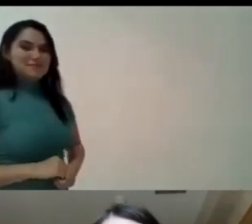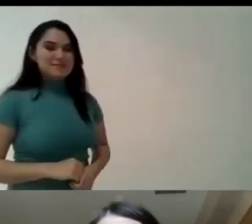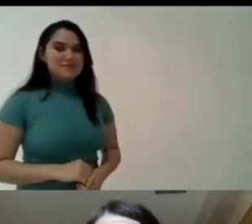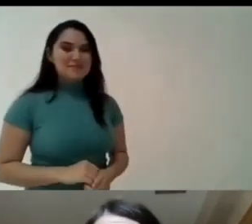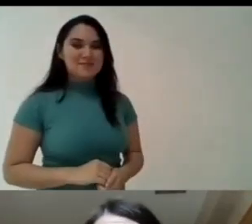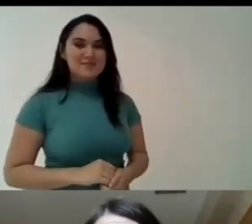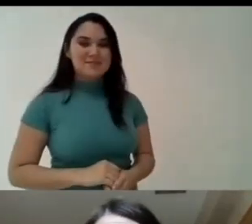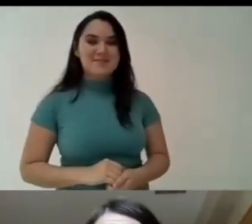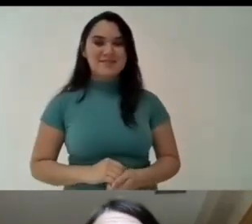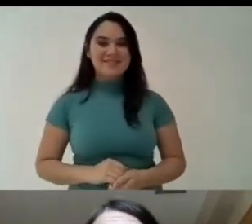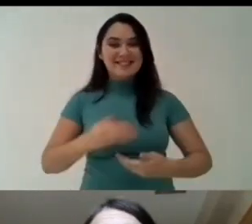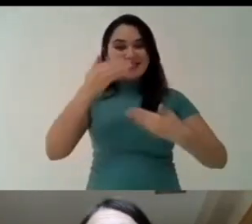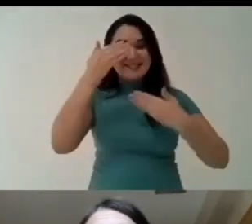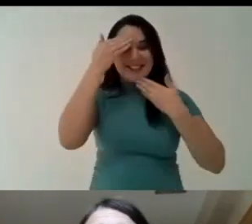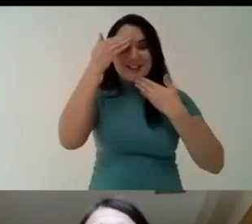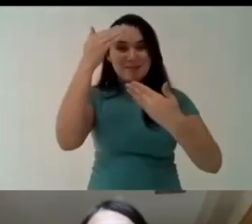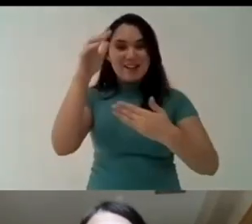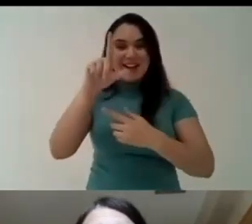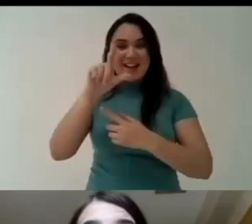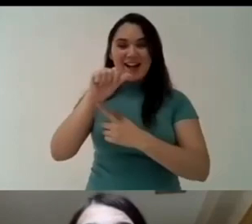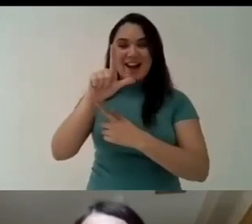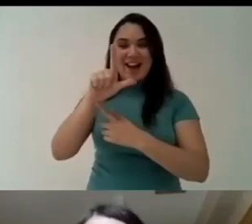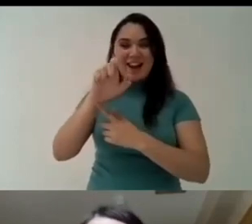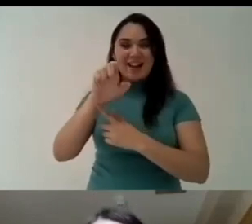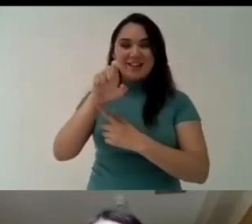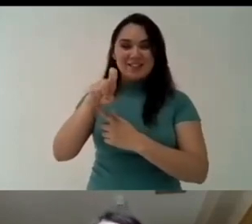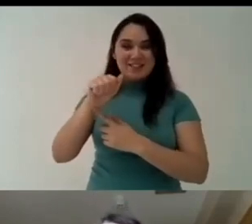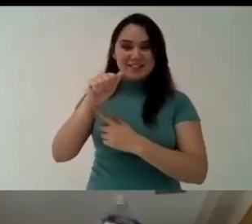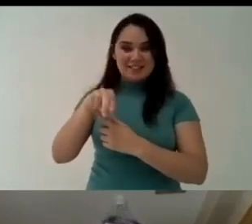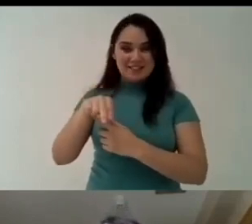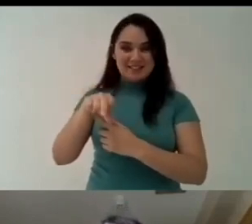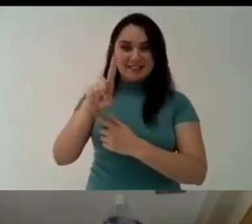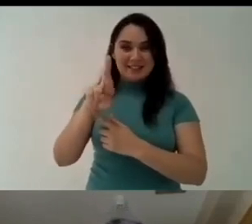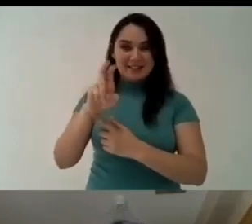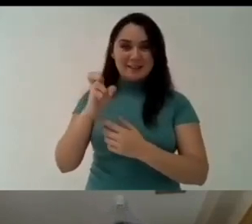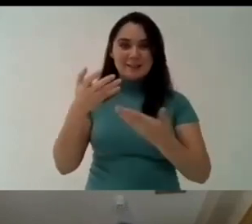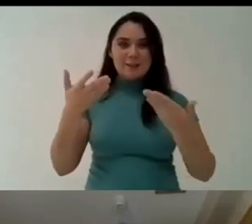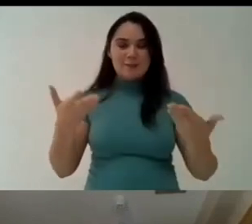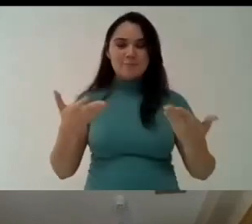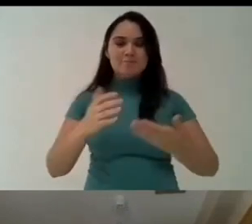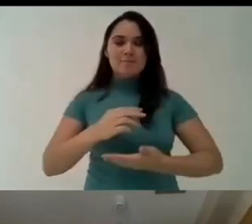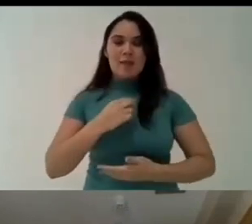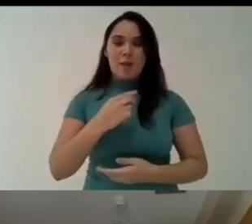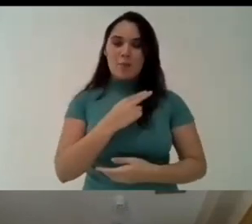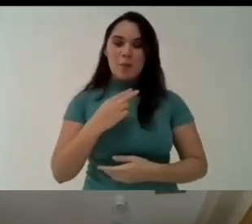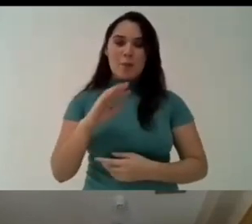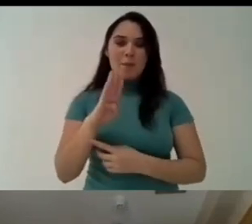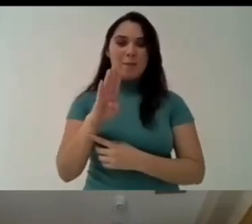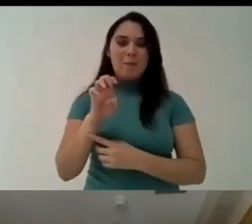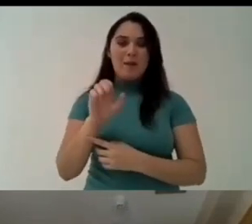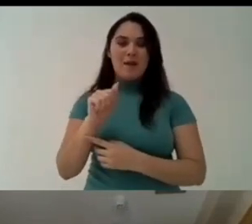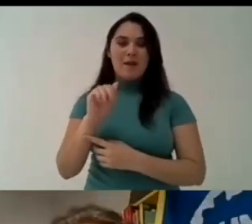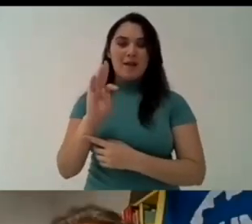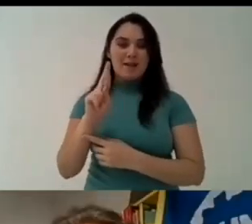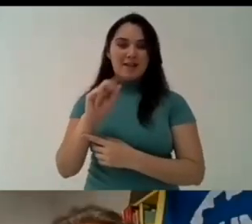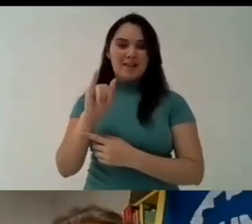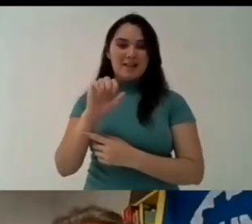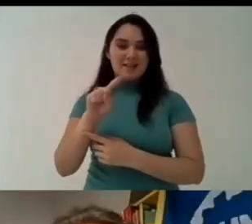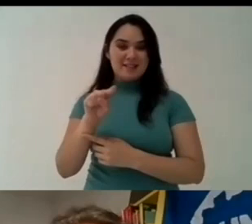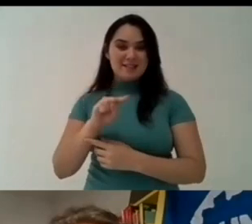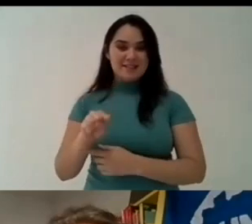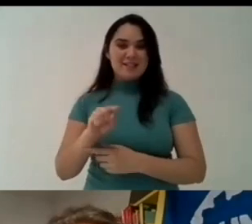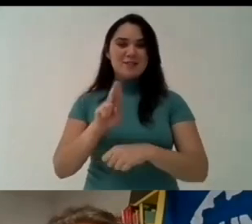to rotian alexander thank you i am beatriz i am a phd student in neuroscience